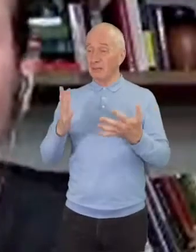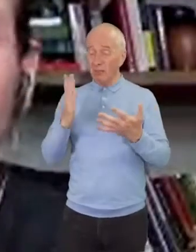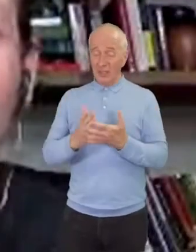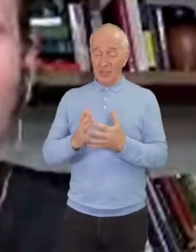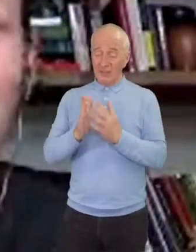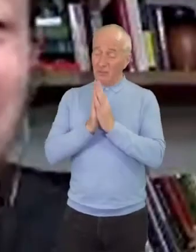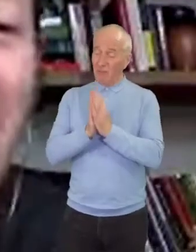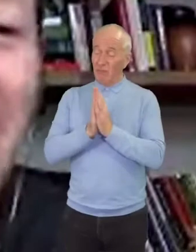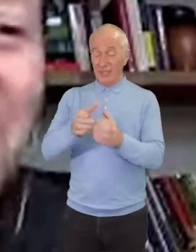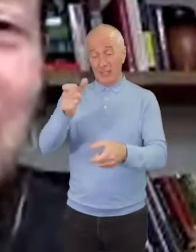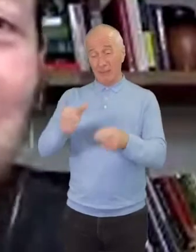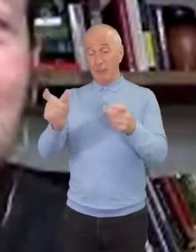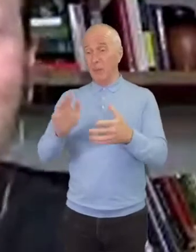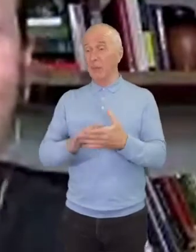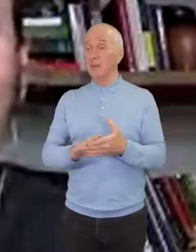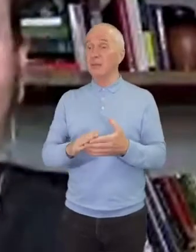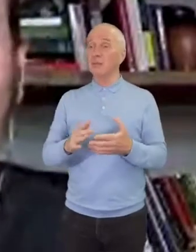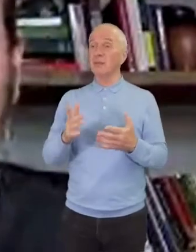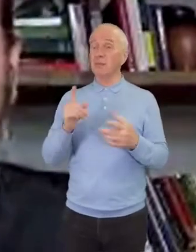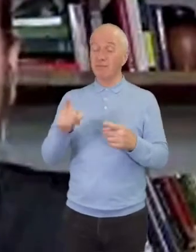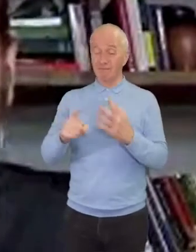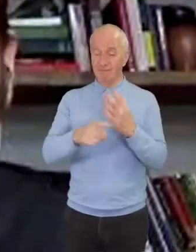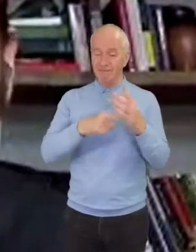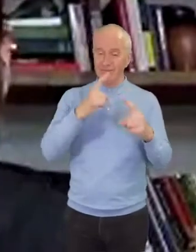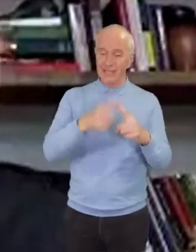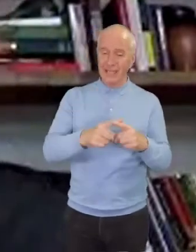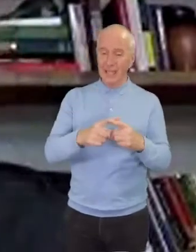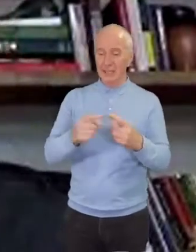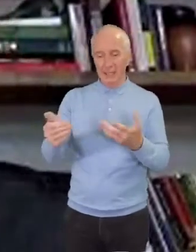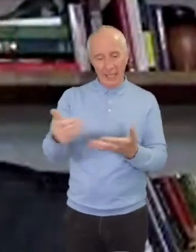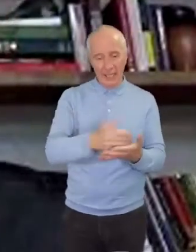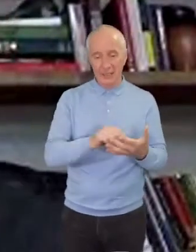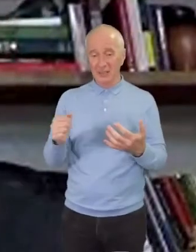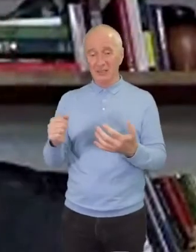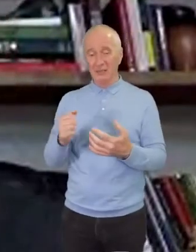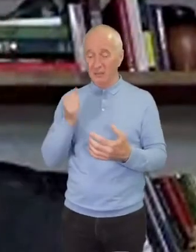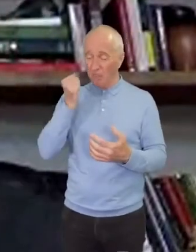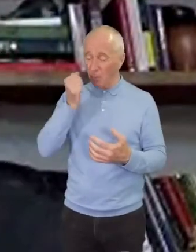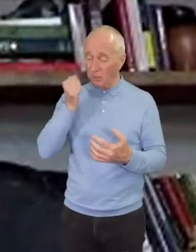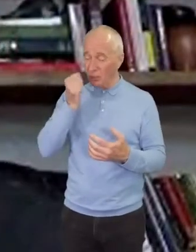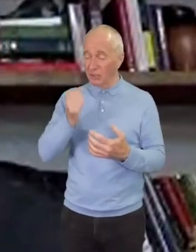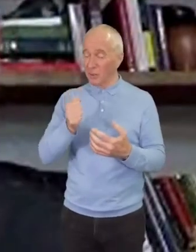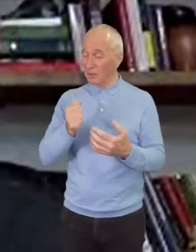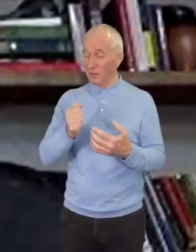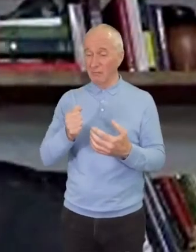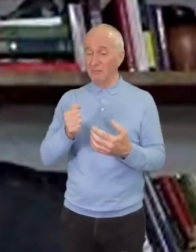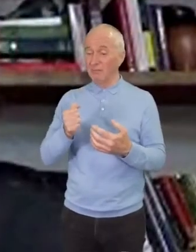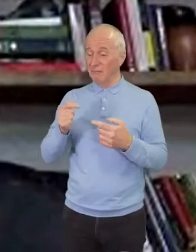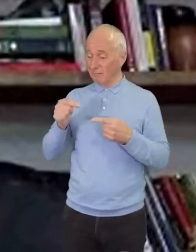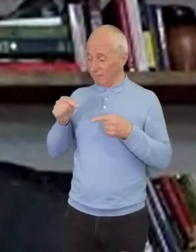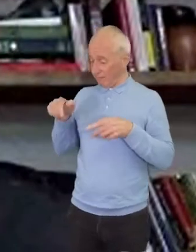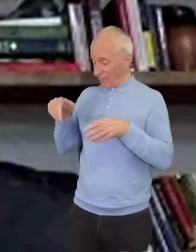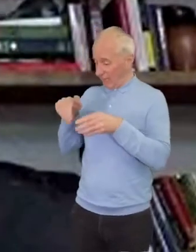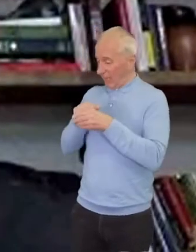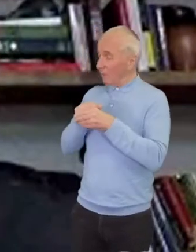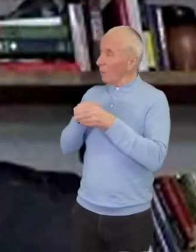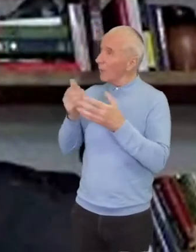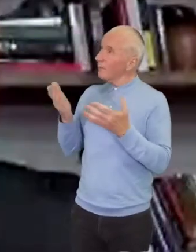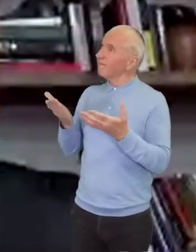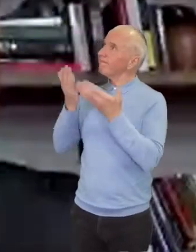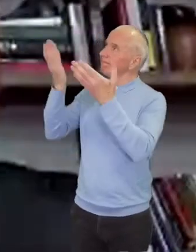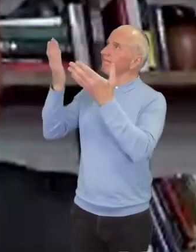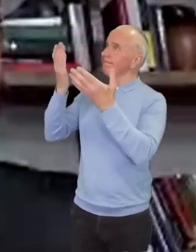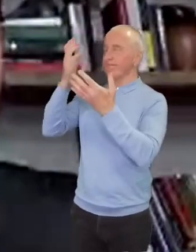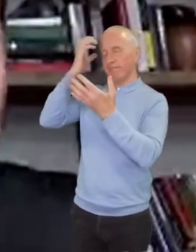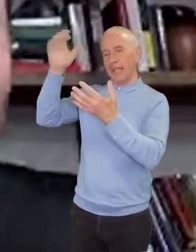people, the tax collectors and the prostitutes are entering the kingdom ahead of you.